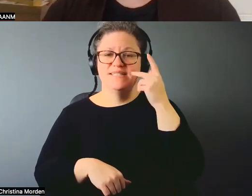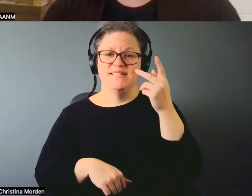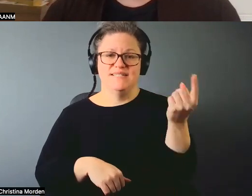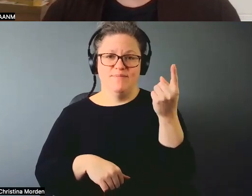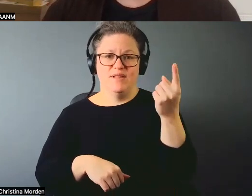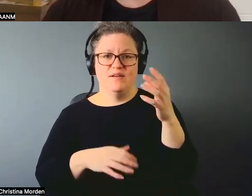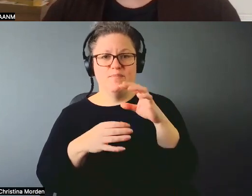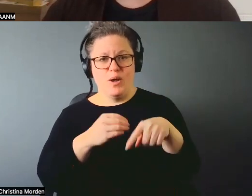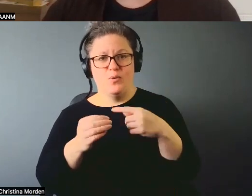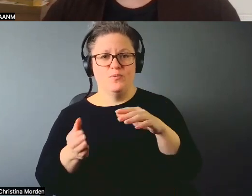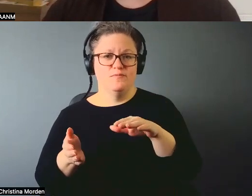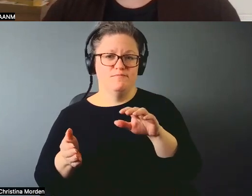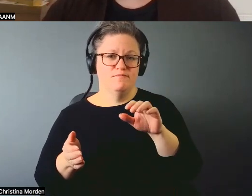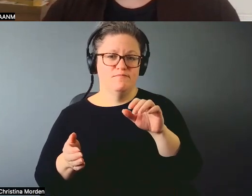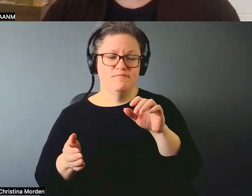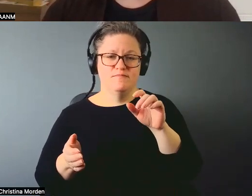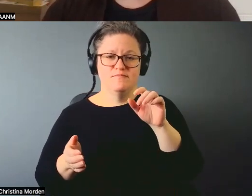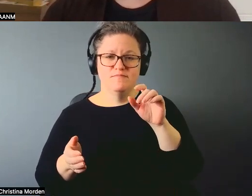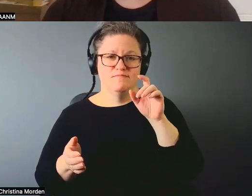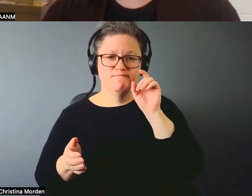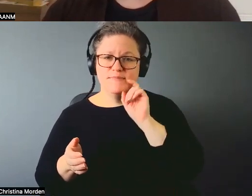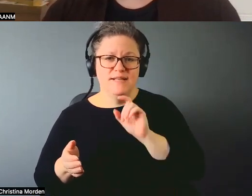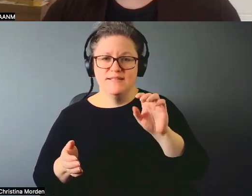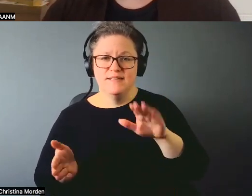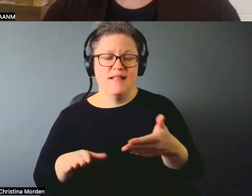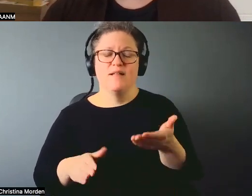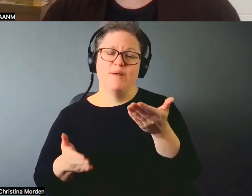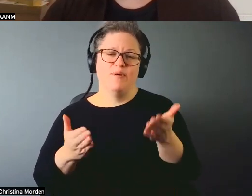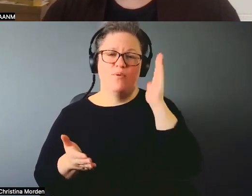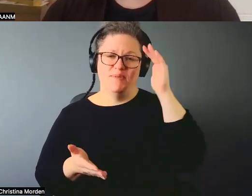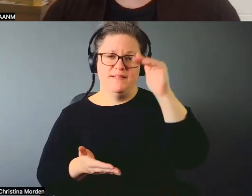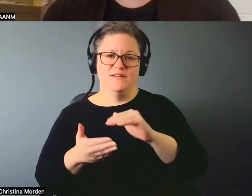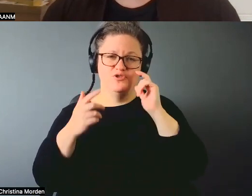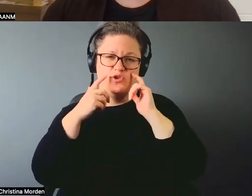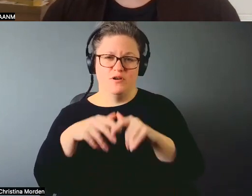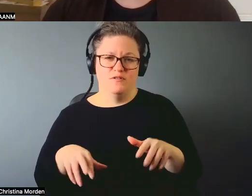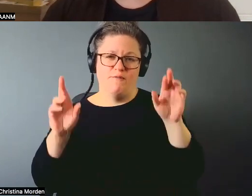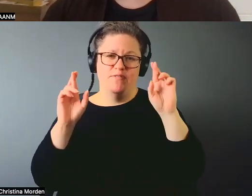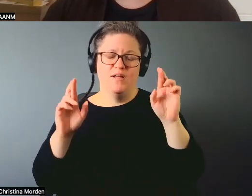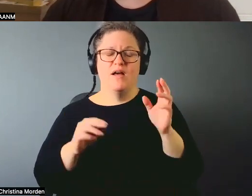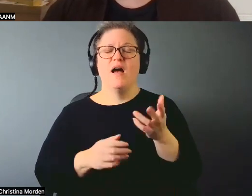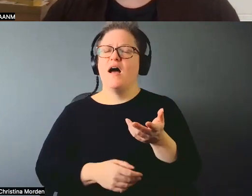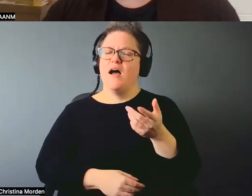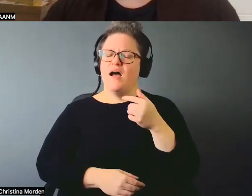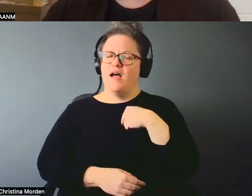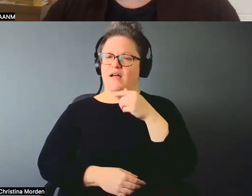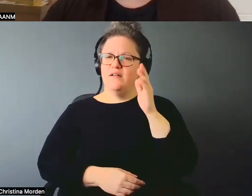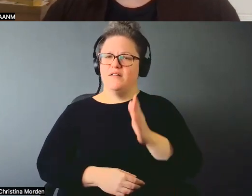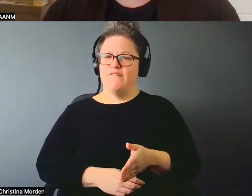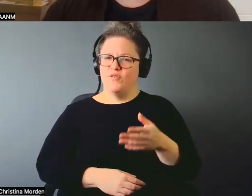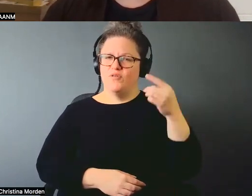you know, like. Hopefully. And I got to say, I never really thought of the